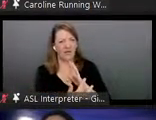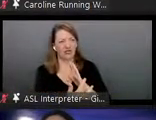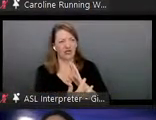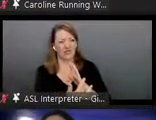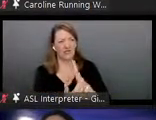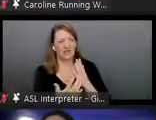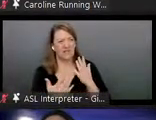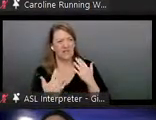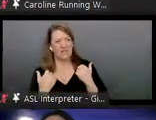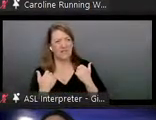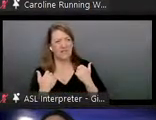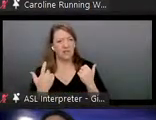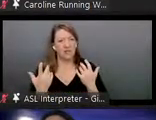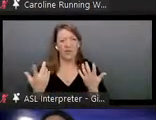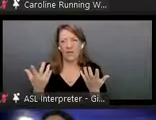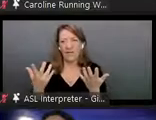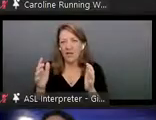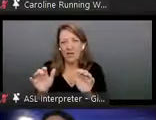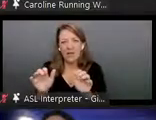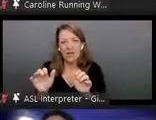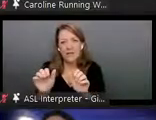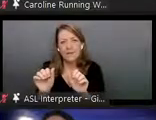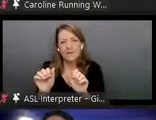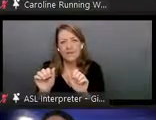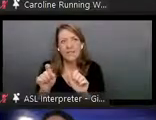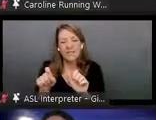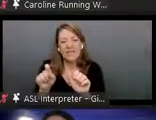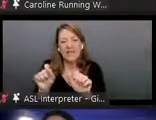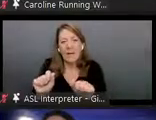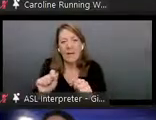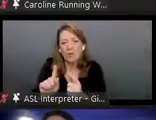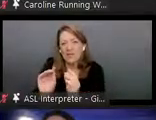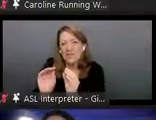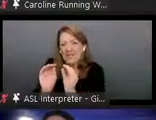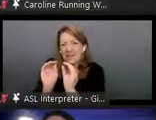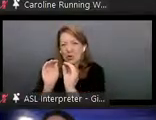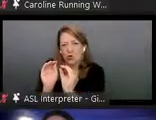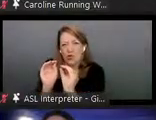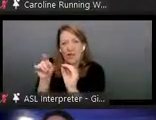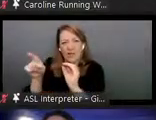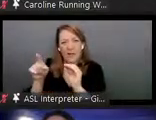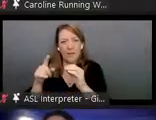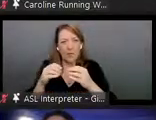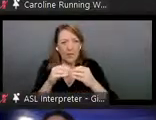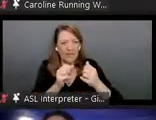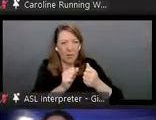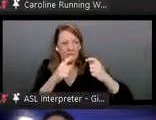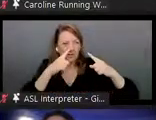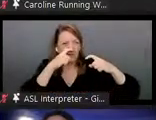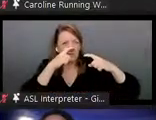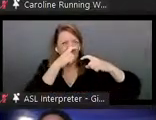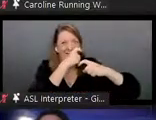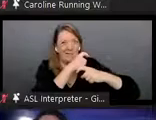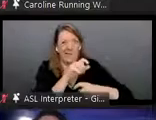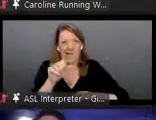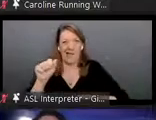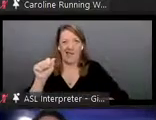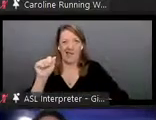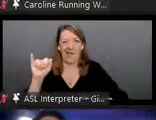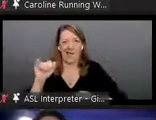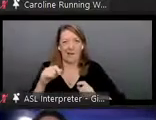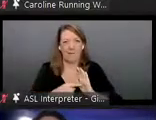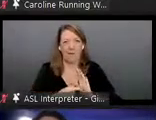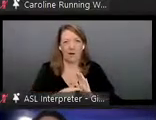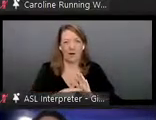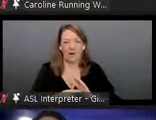who have the capability to, um, train these complicated models. Um, there are also problems